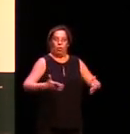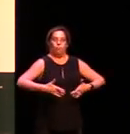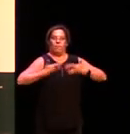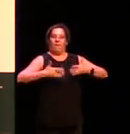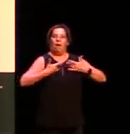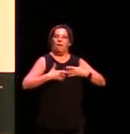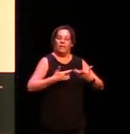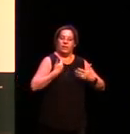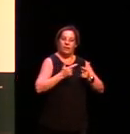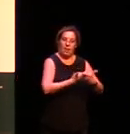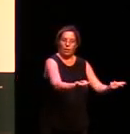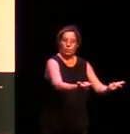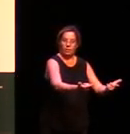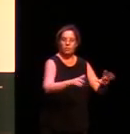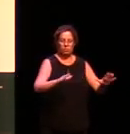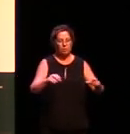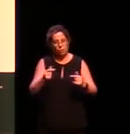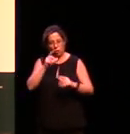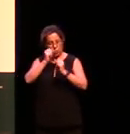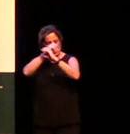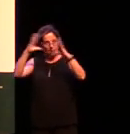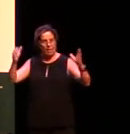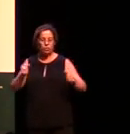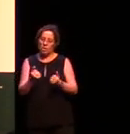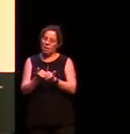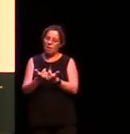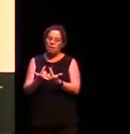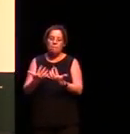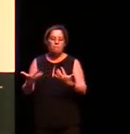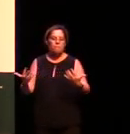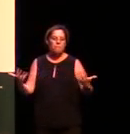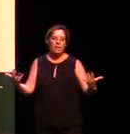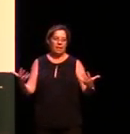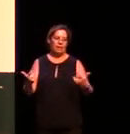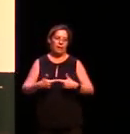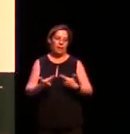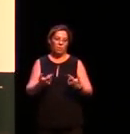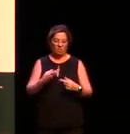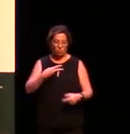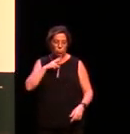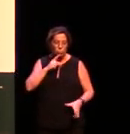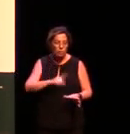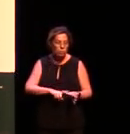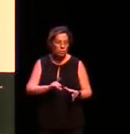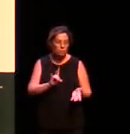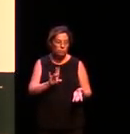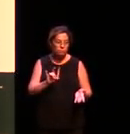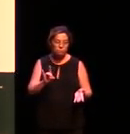so you can see there's been quite a lot of loss already in 200 years or 200 plus years.